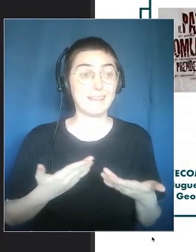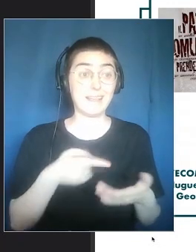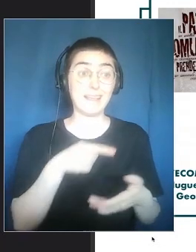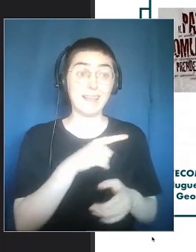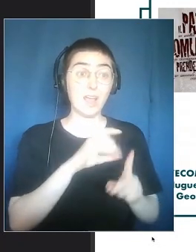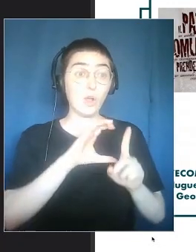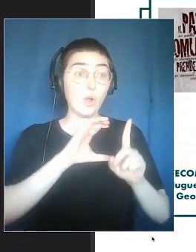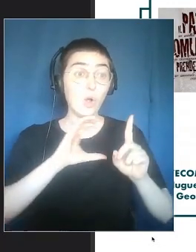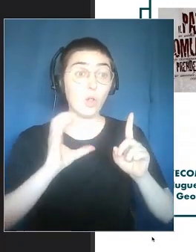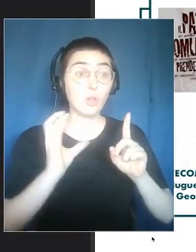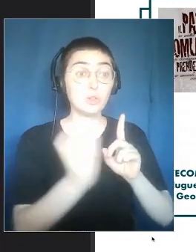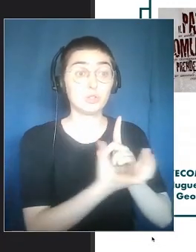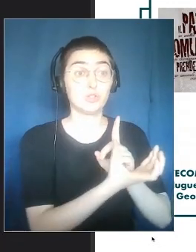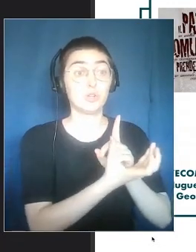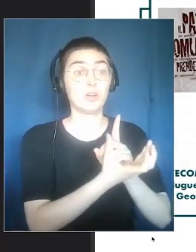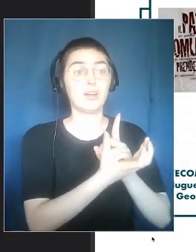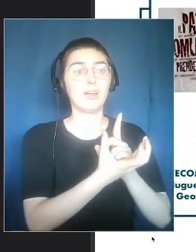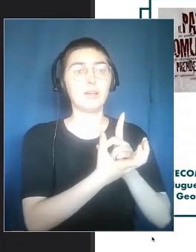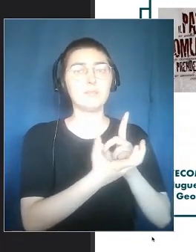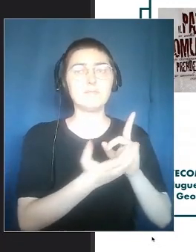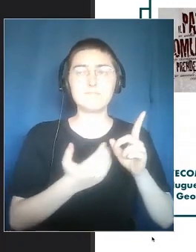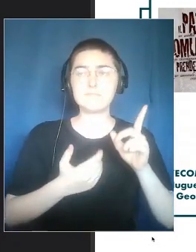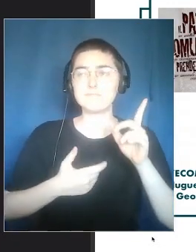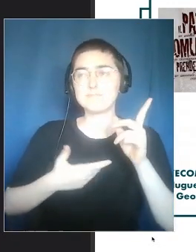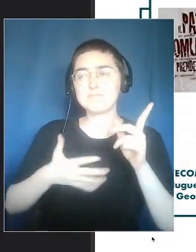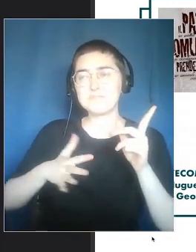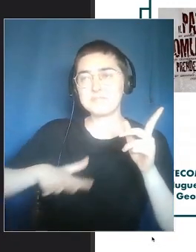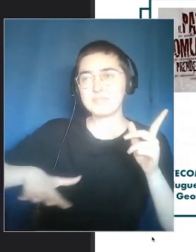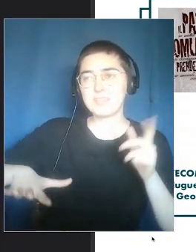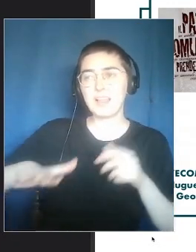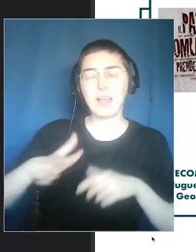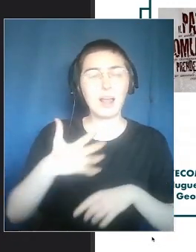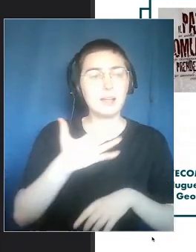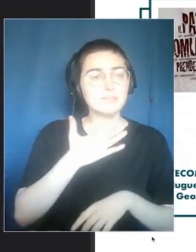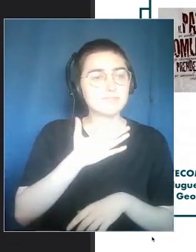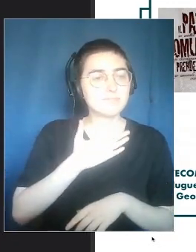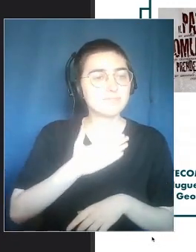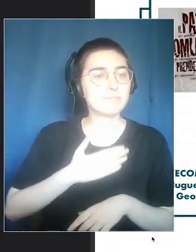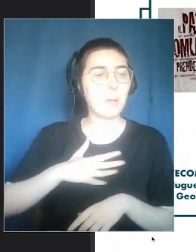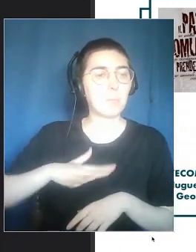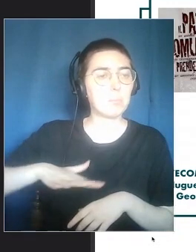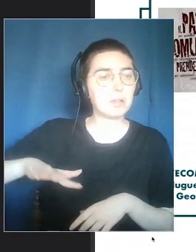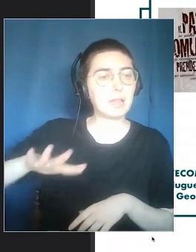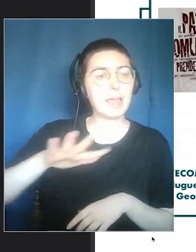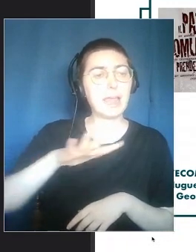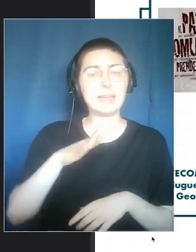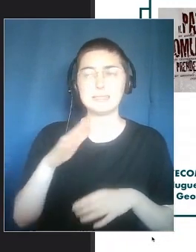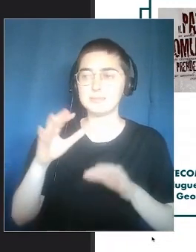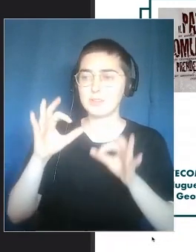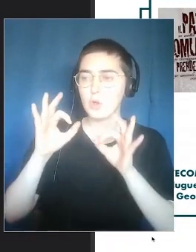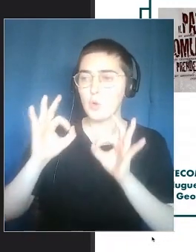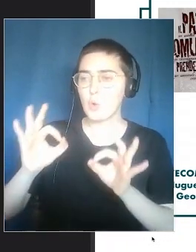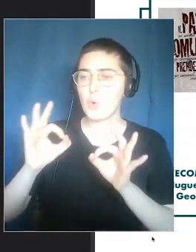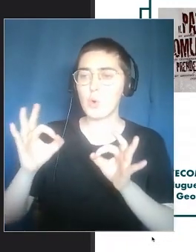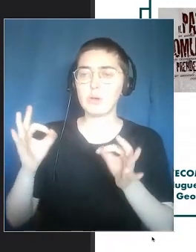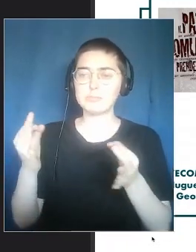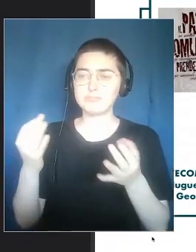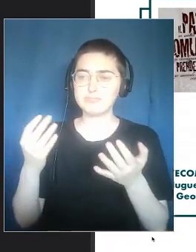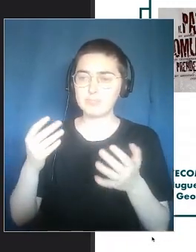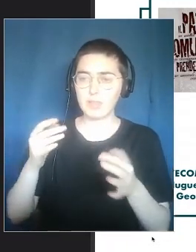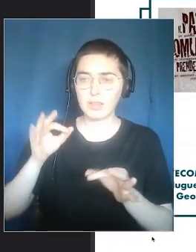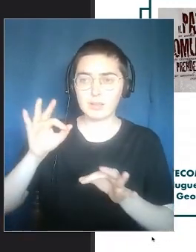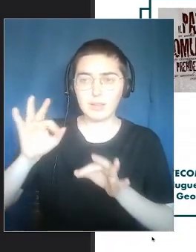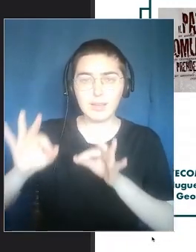-museum starts from the culture of people who take care about a